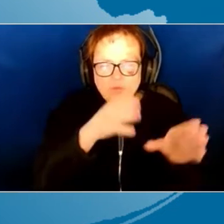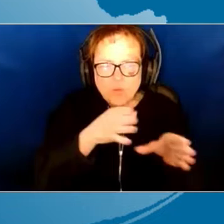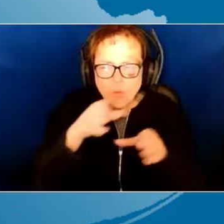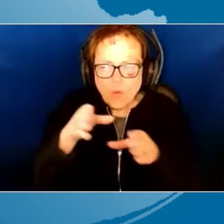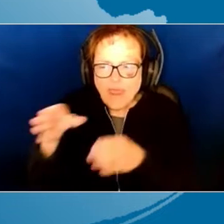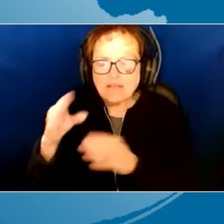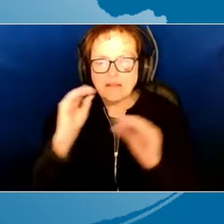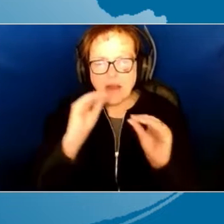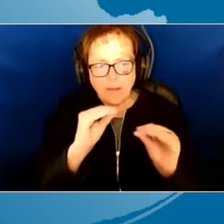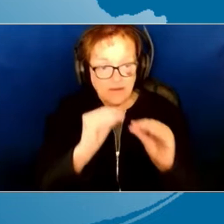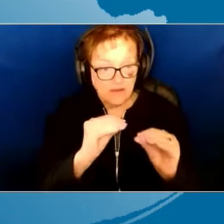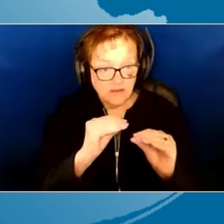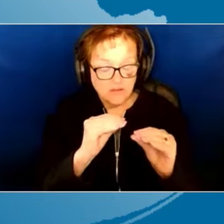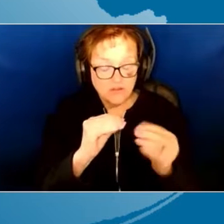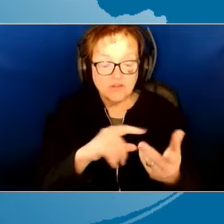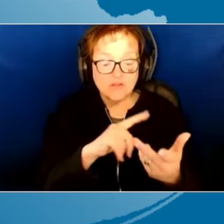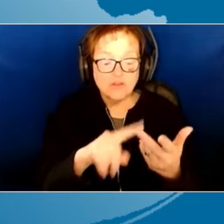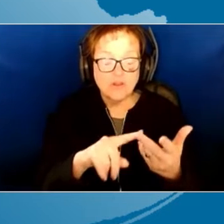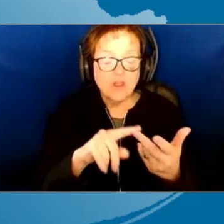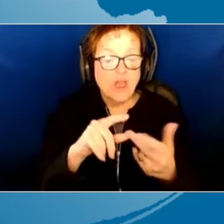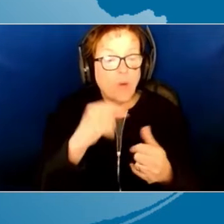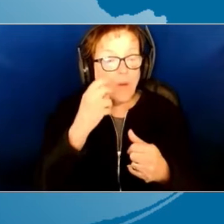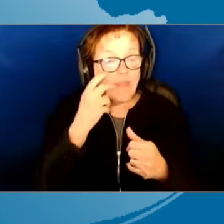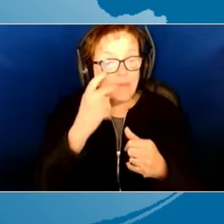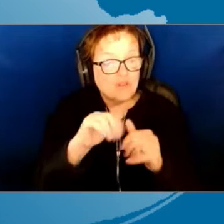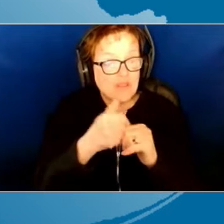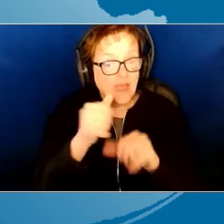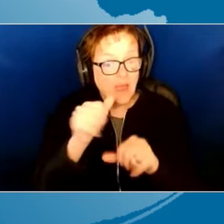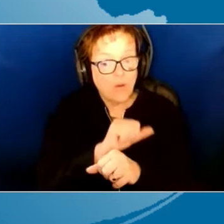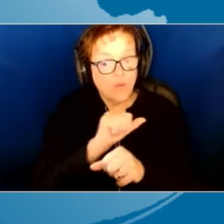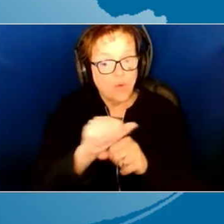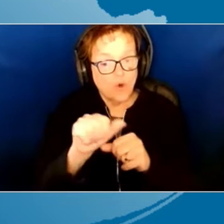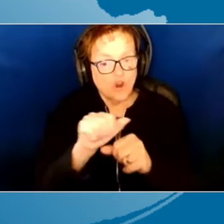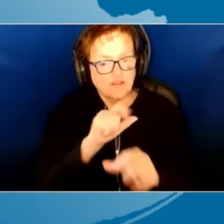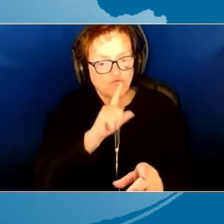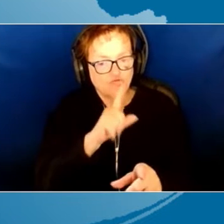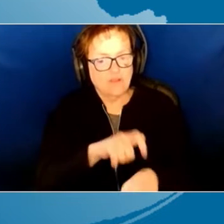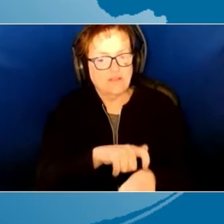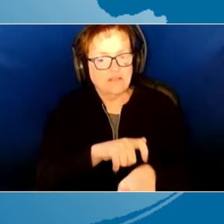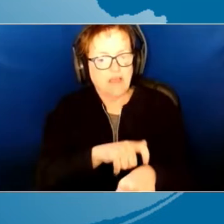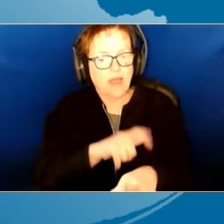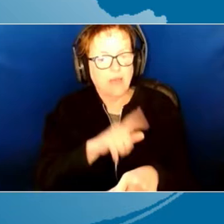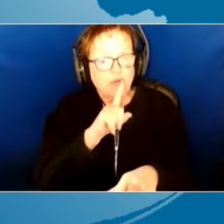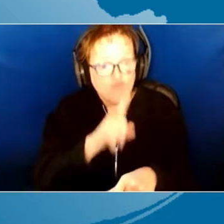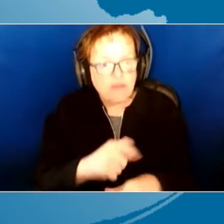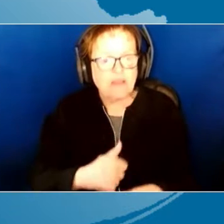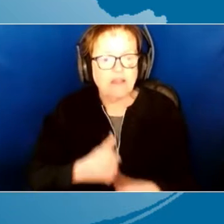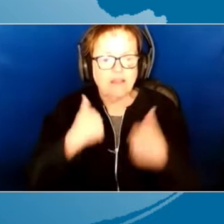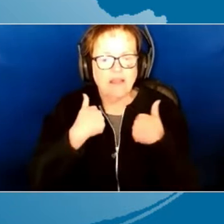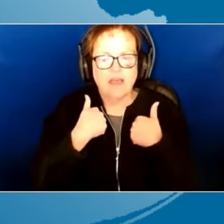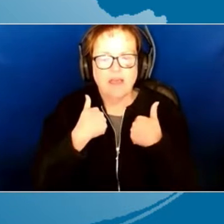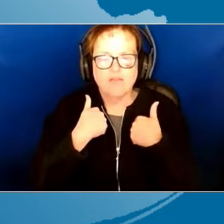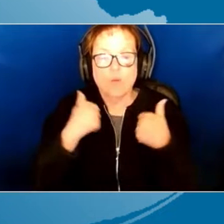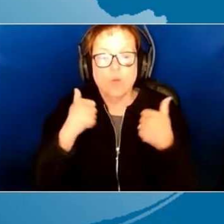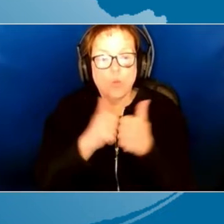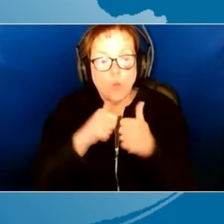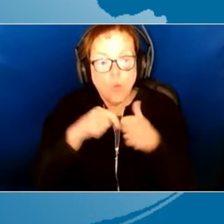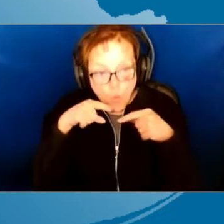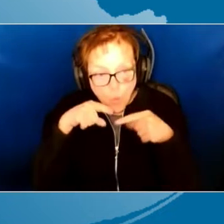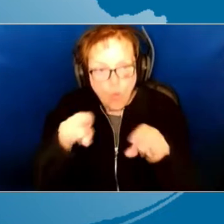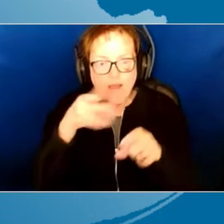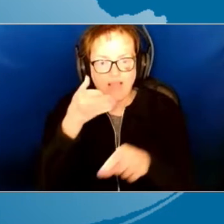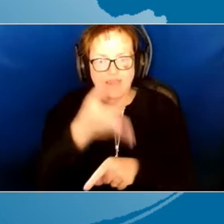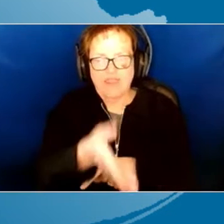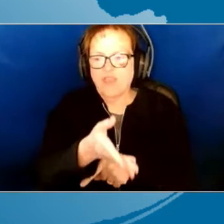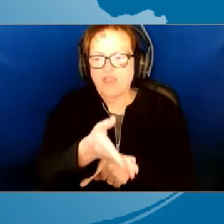teaching them to use. I want them to see how it works in real time in real life with me there. And